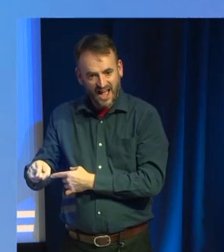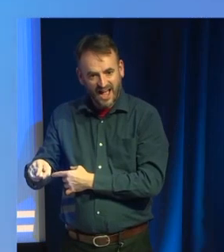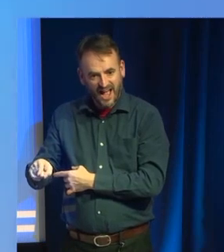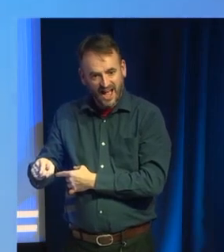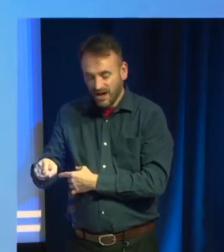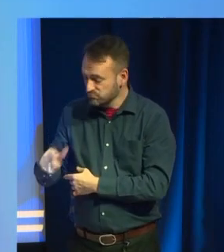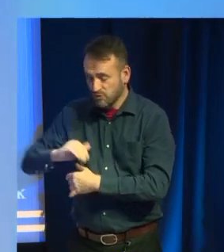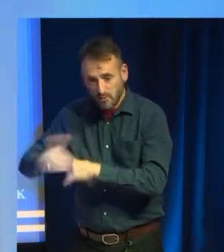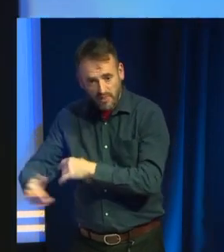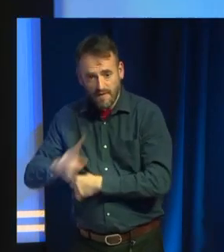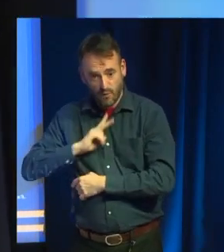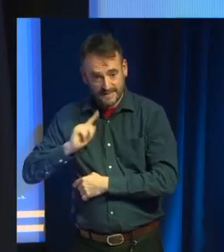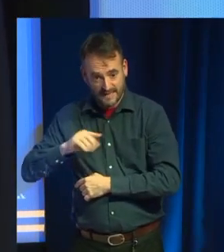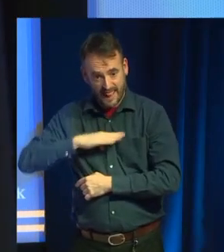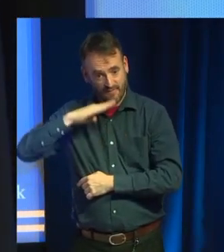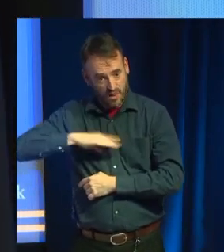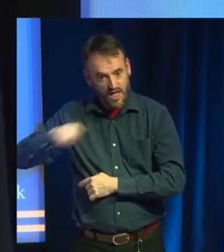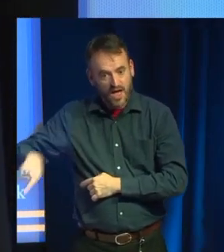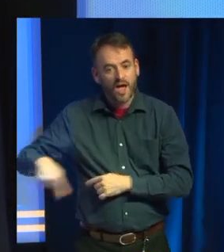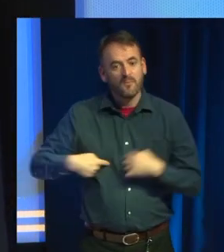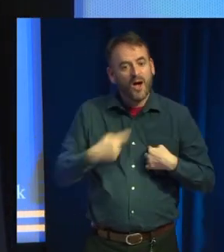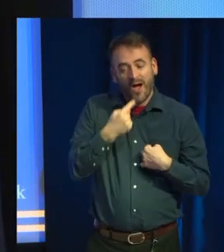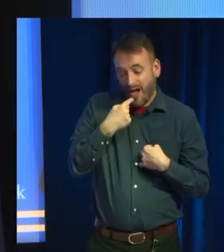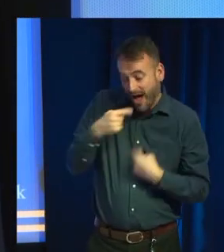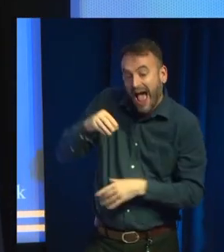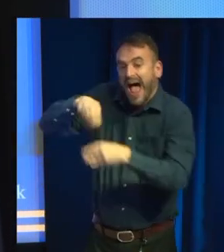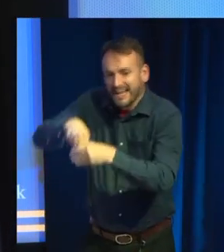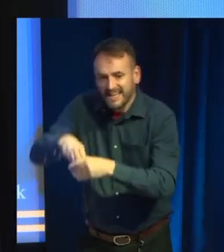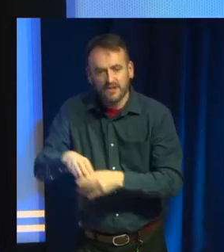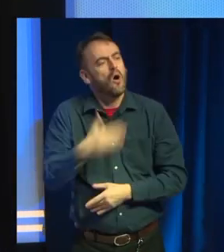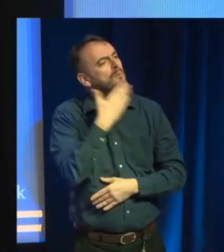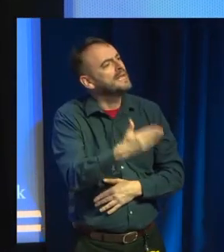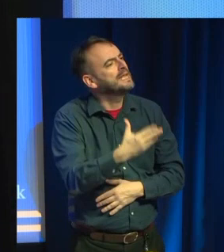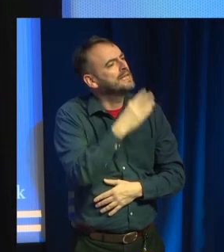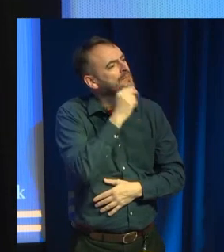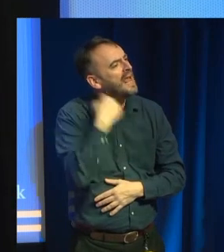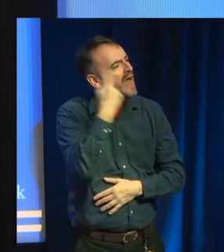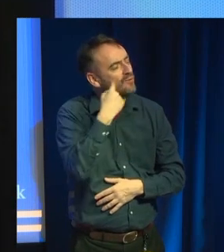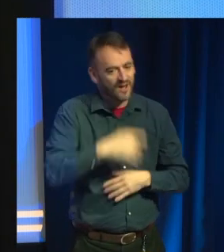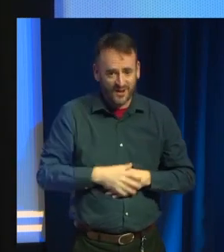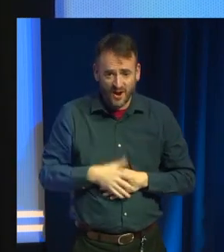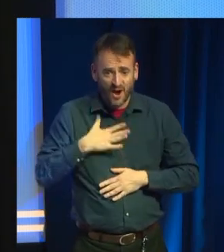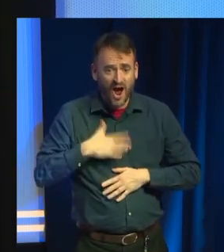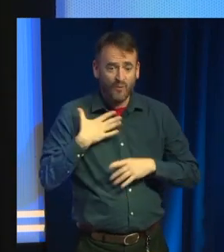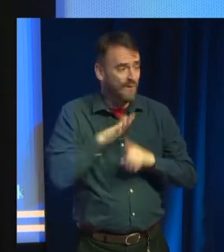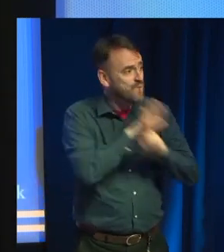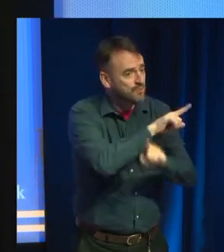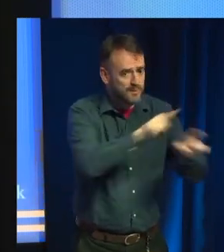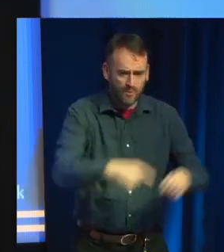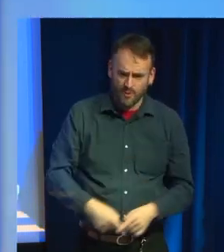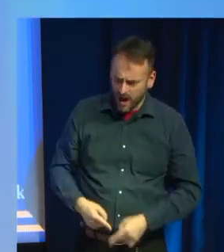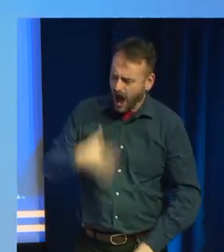And also, I've got a thing that speaks softer as well. What else? Oh. Bad to worse.